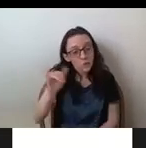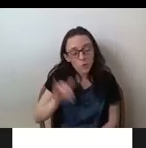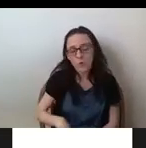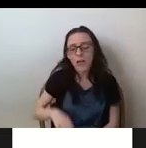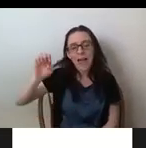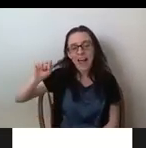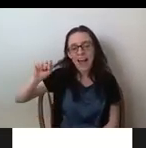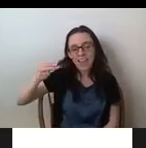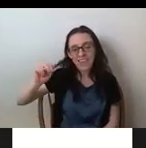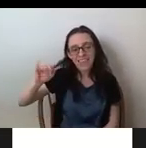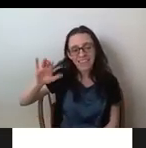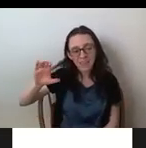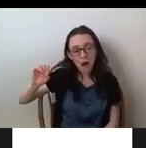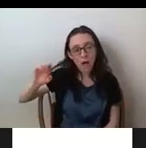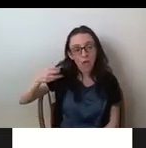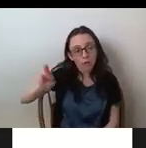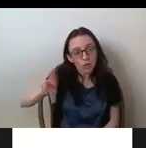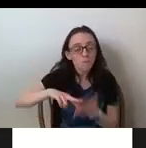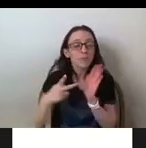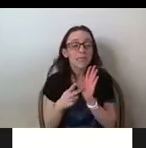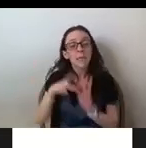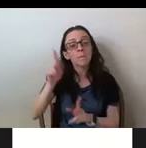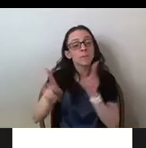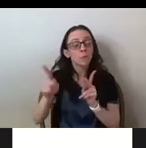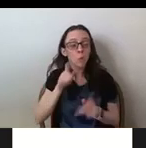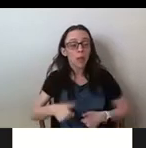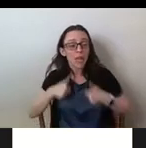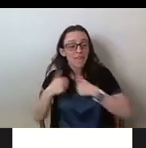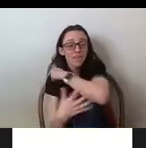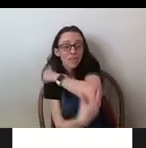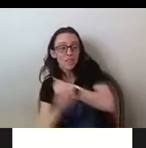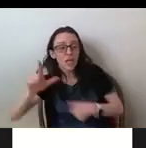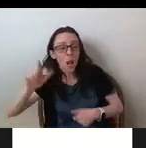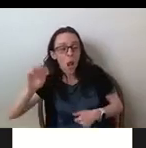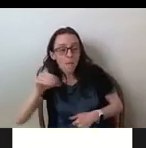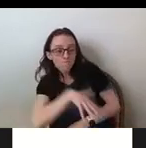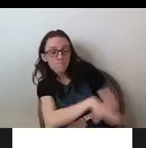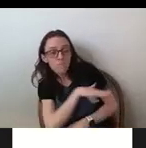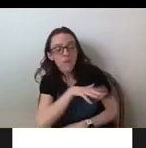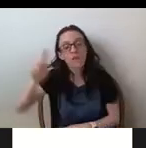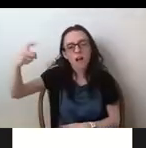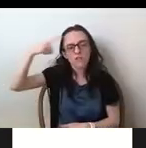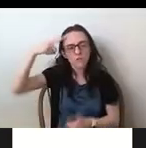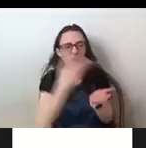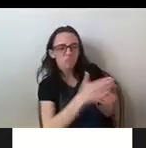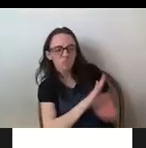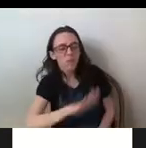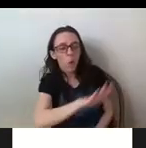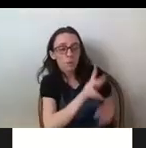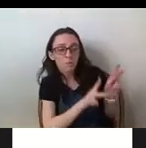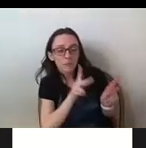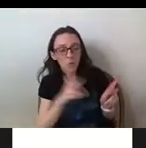as in the people living in the slum are of a different ethnic minority that is unwanted by the government, or beauty and